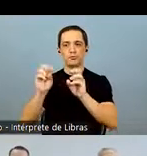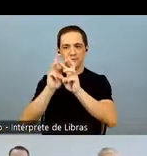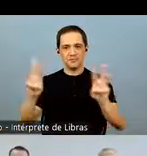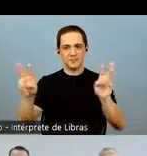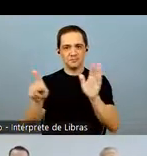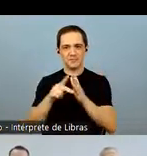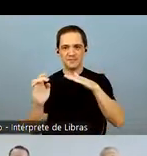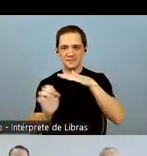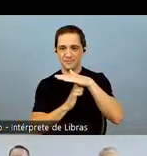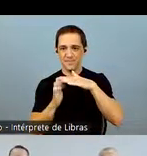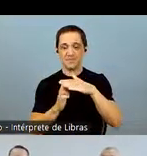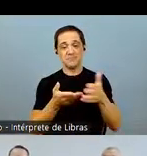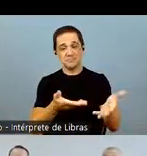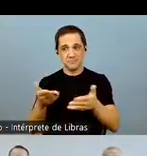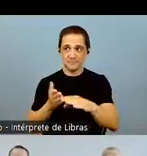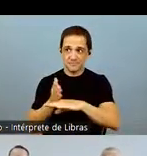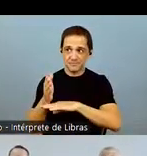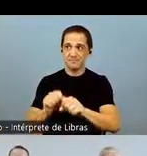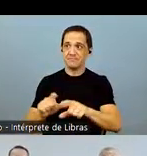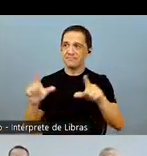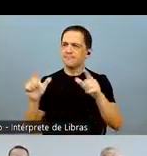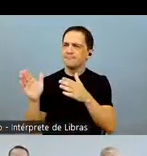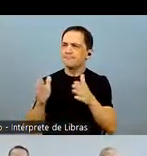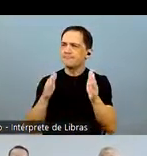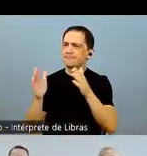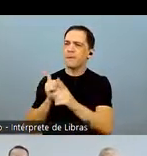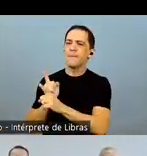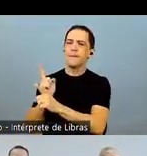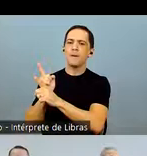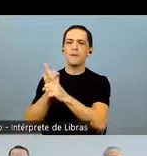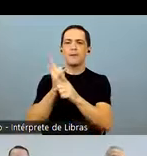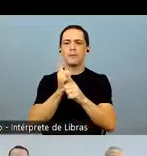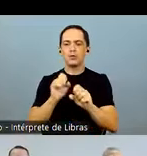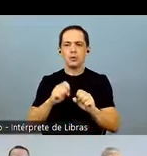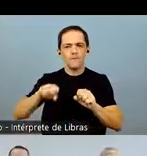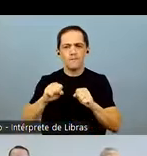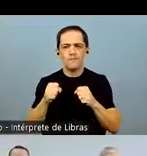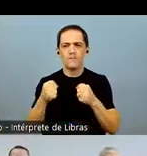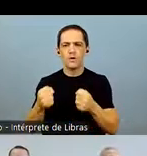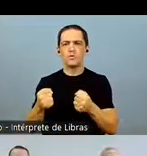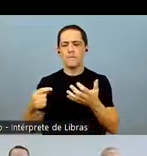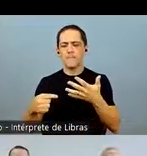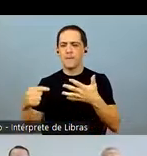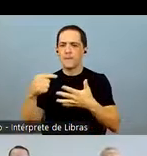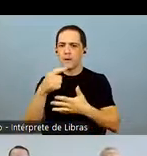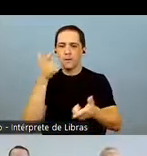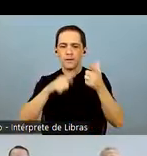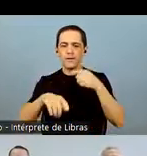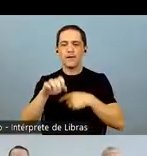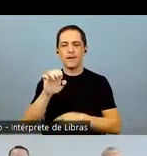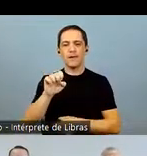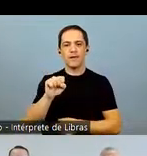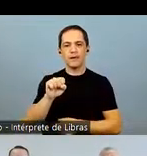report is now available on the company's website. Please feel free to download this document. It